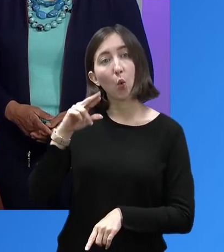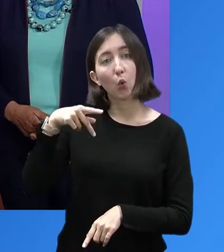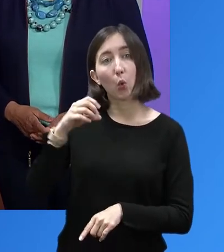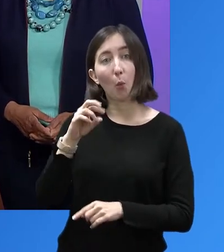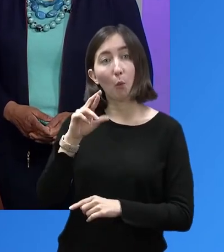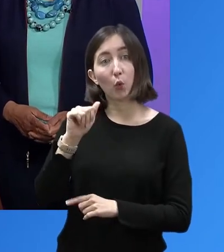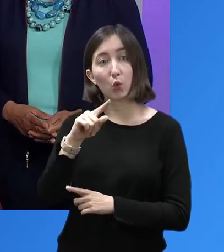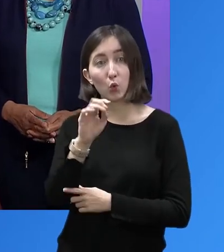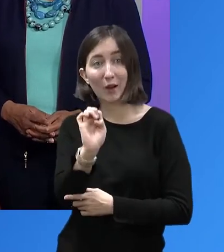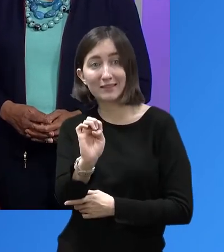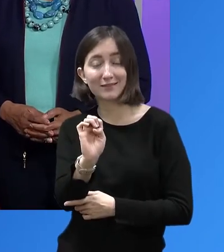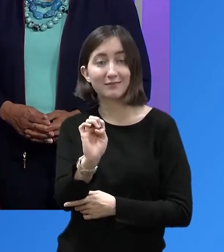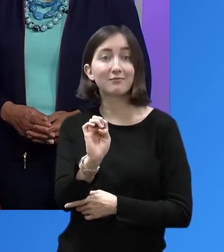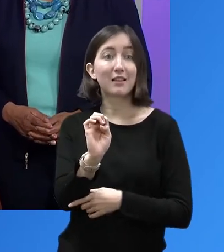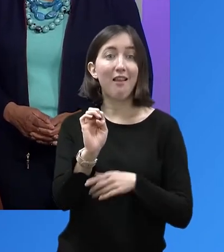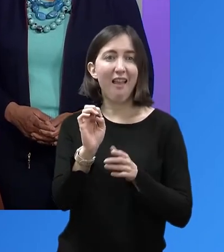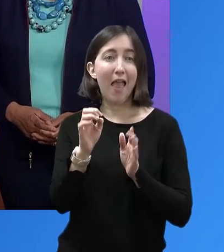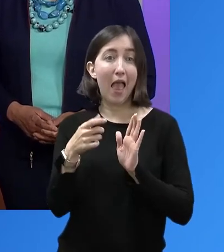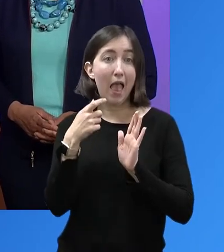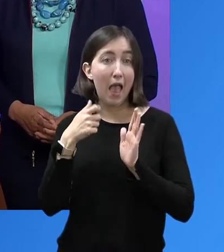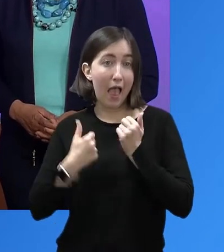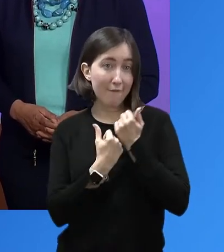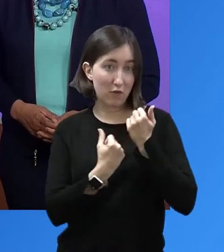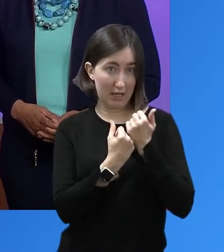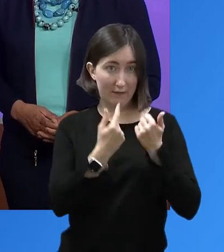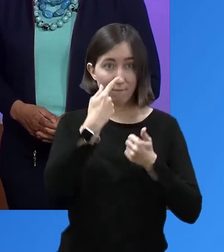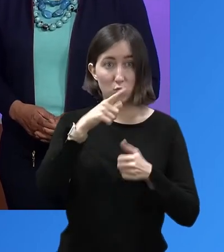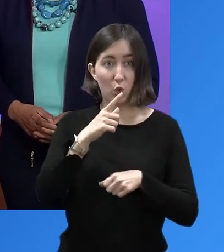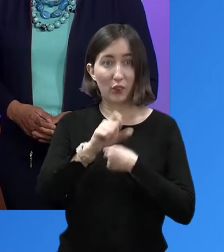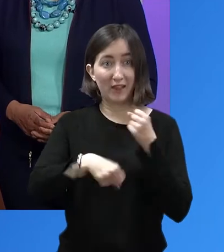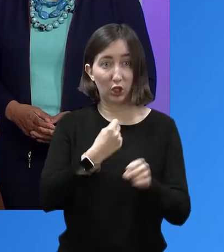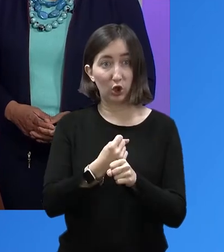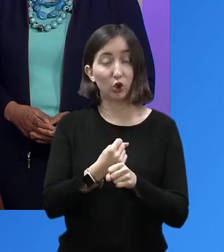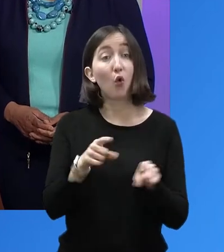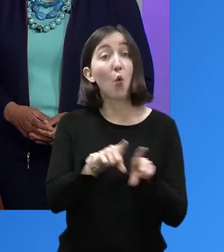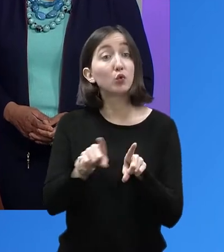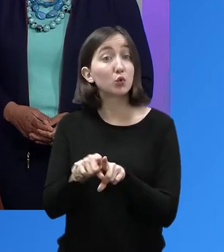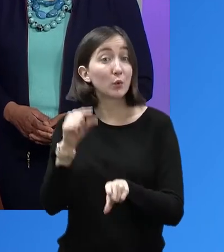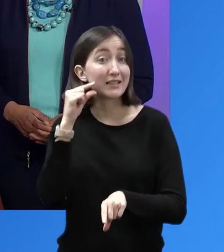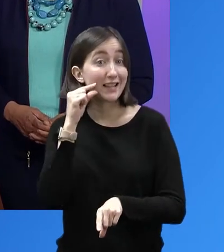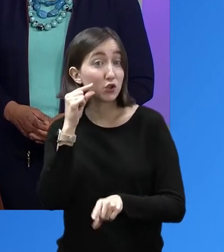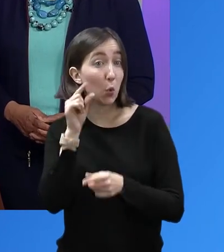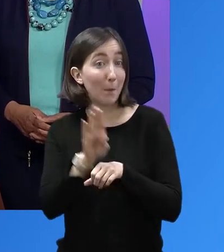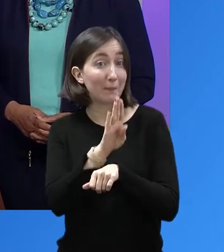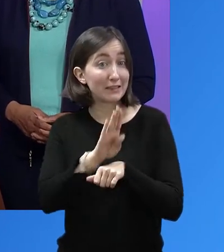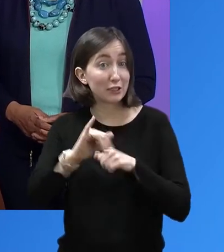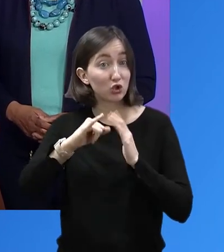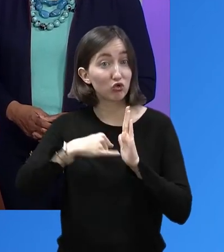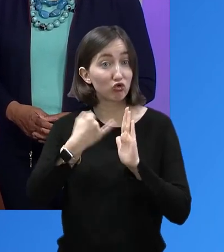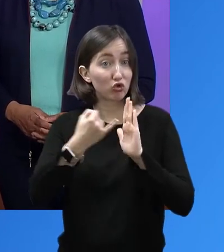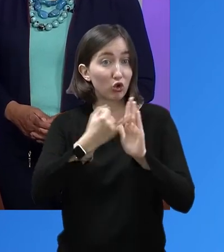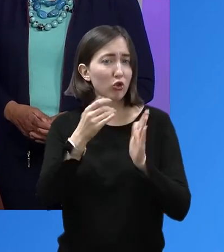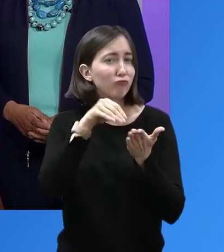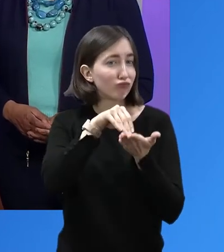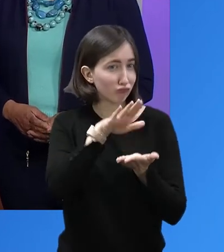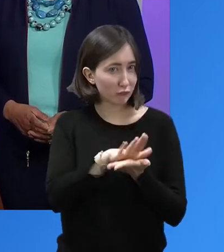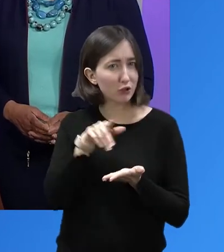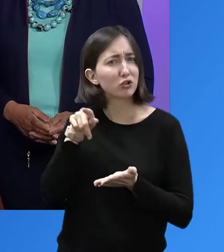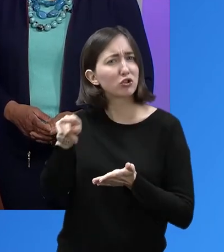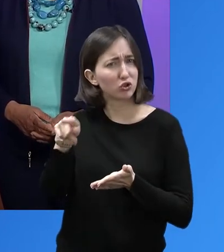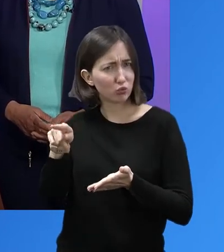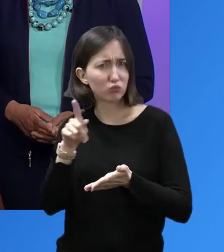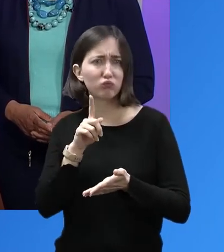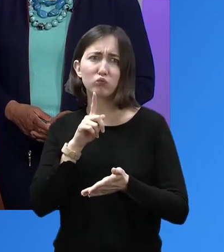Antonio Business Journal listed Ms. Barrera as one of the 20 defining players, people who have helped shape the city, and